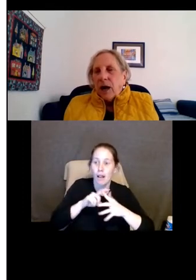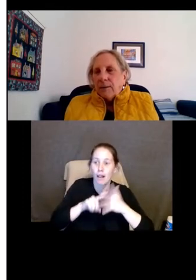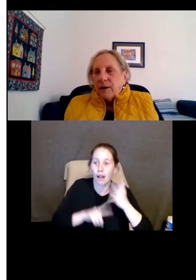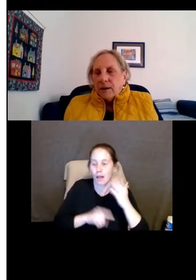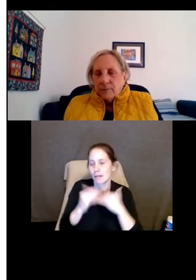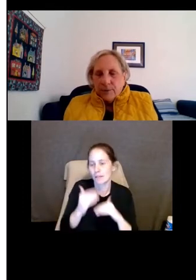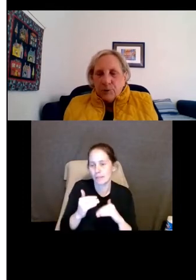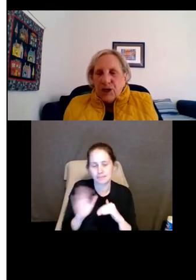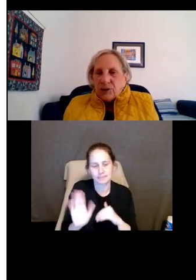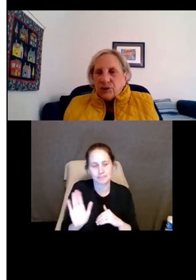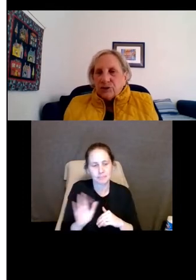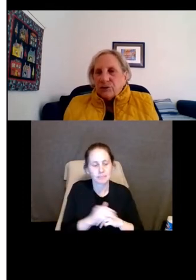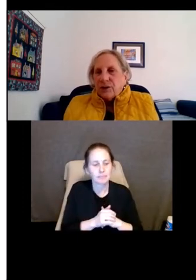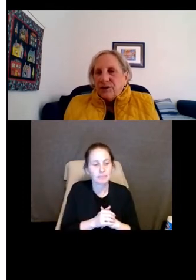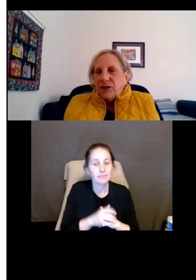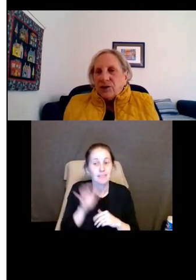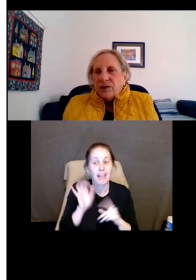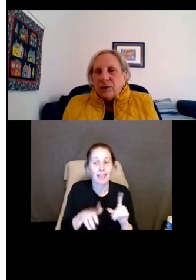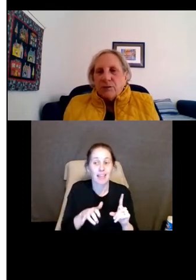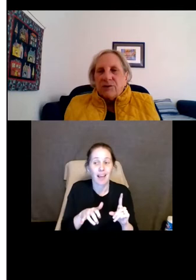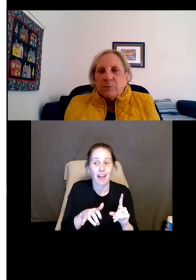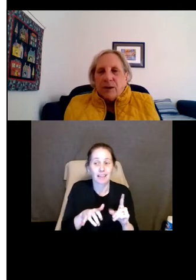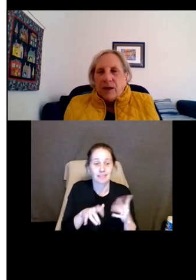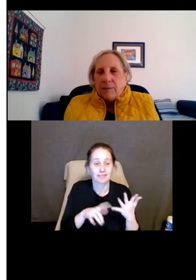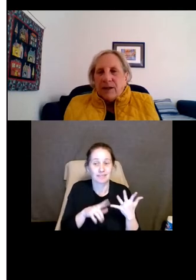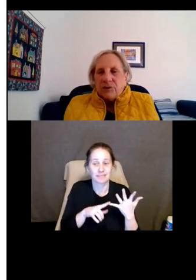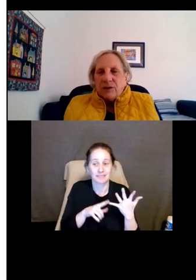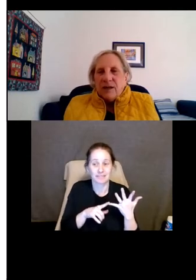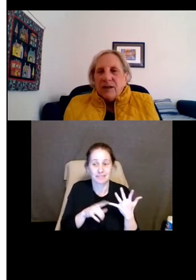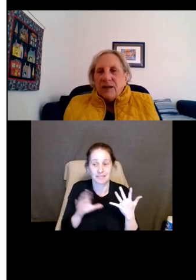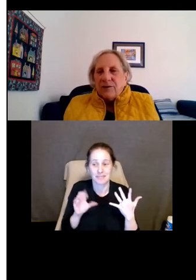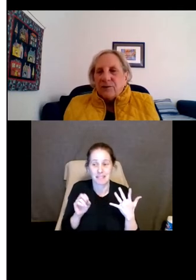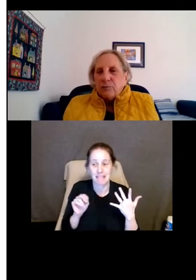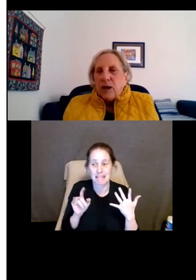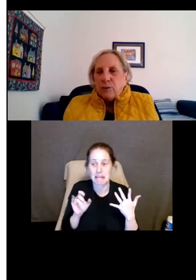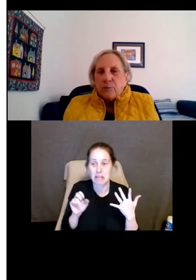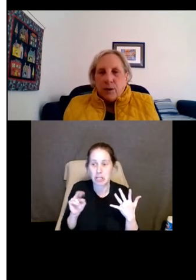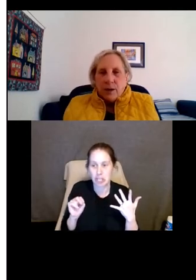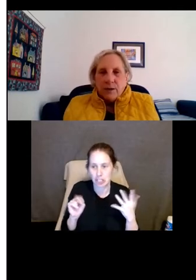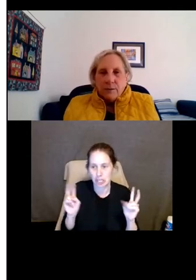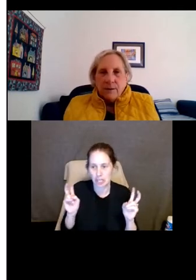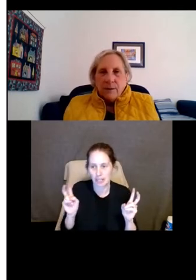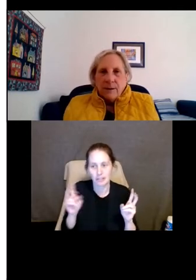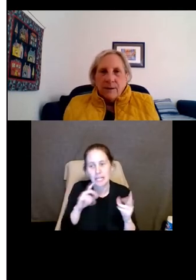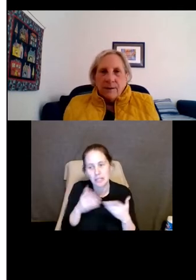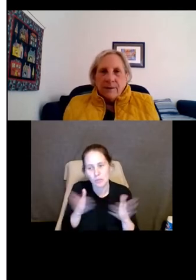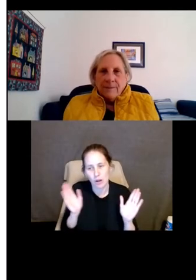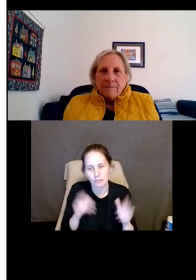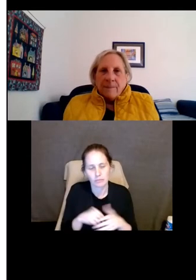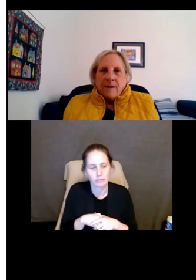objection to conditioning a reasonable accommodation is rather broad.